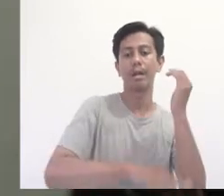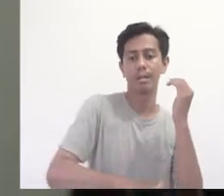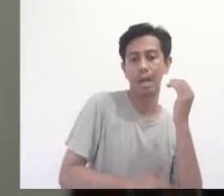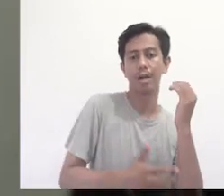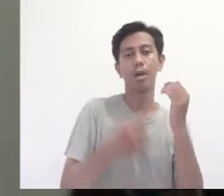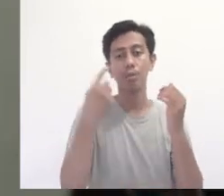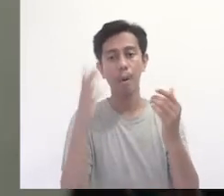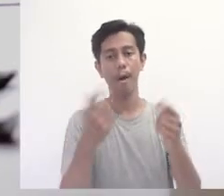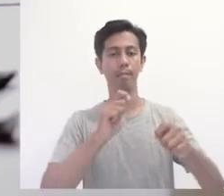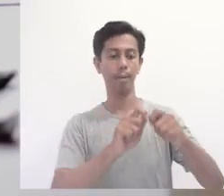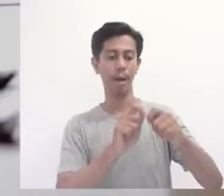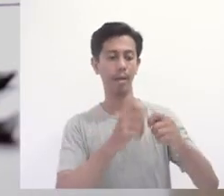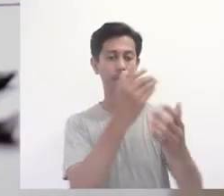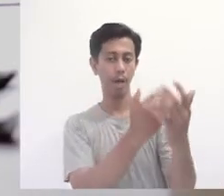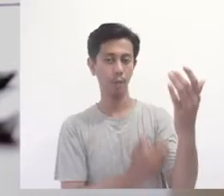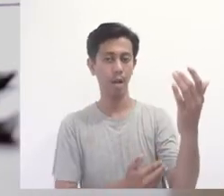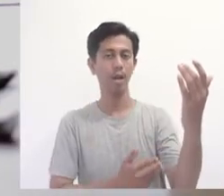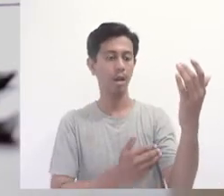-inclusive regulations and policy.